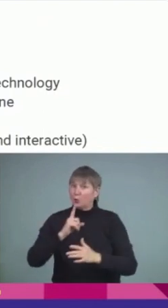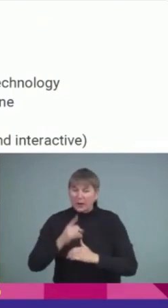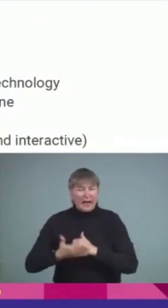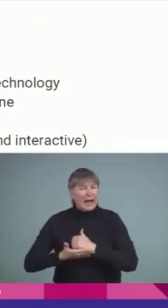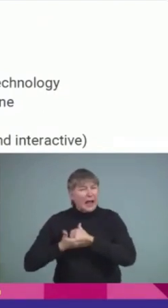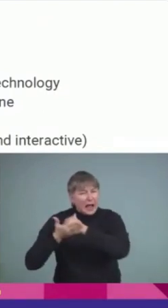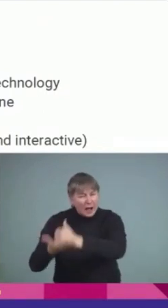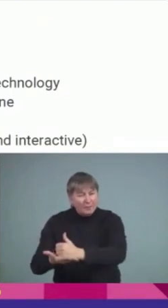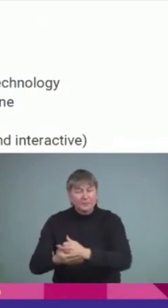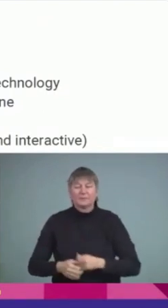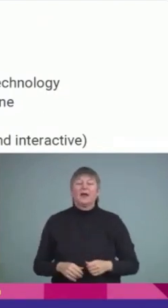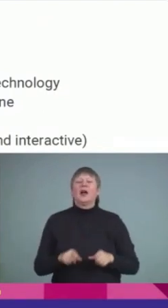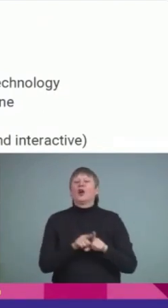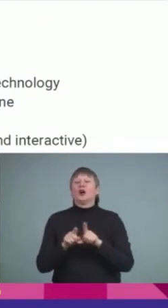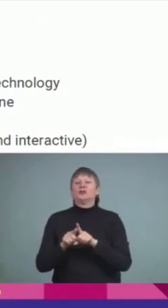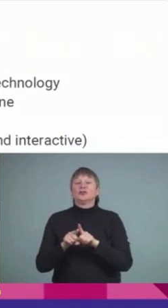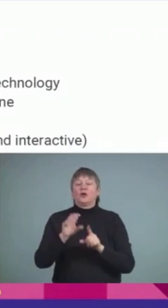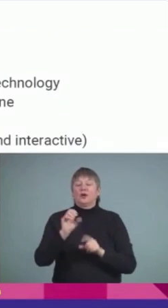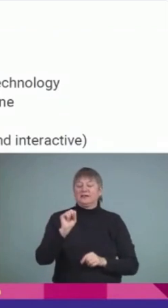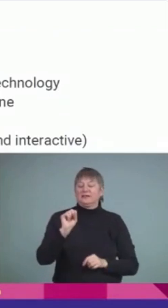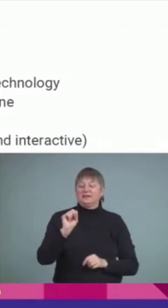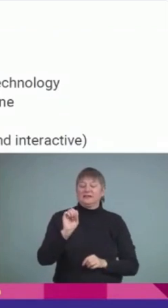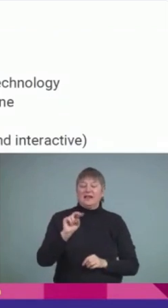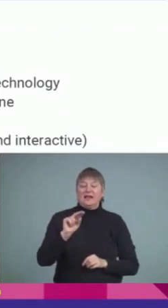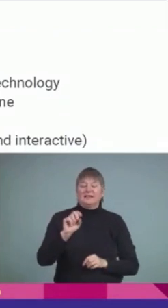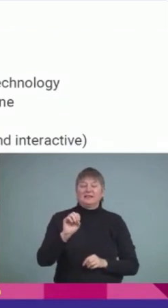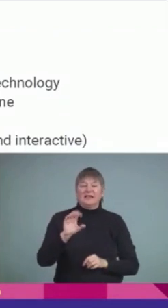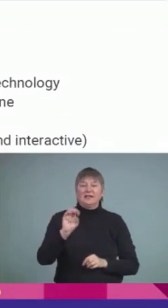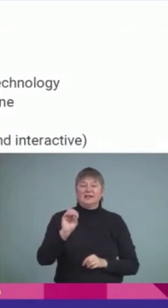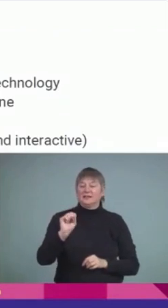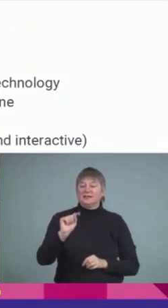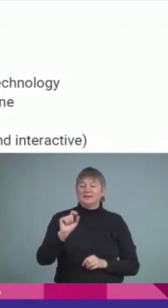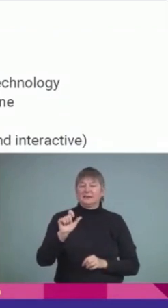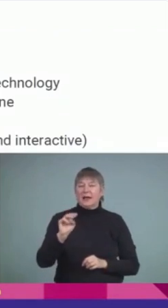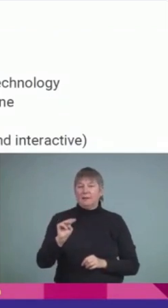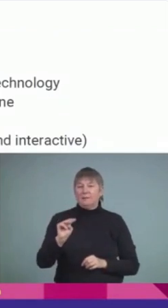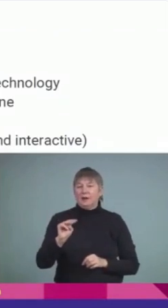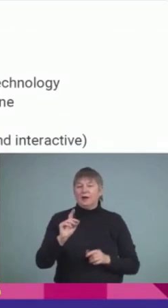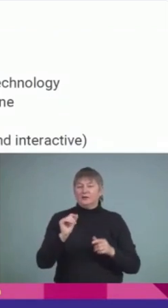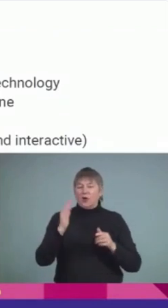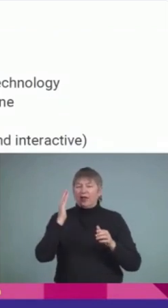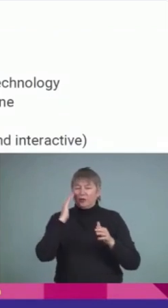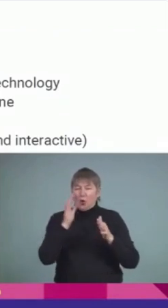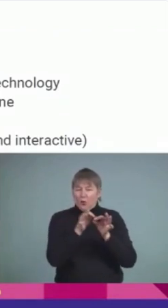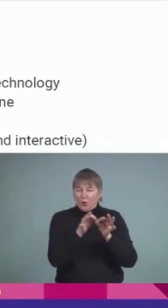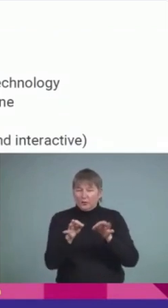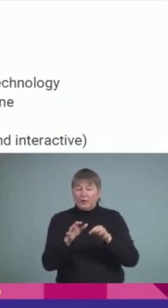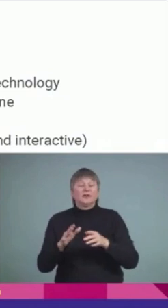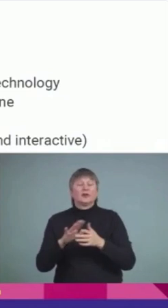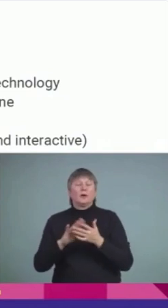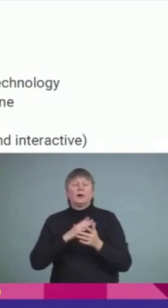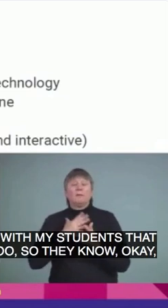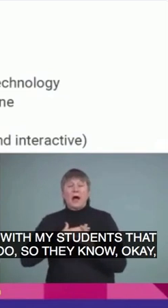And sentence stems too. So, they know, okay, what is it that I need to be talking about? So, back to the point again,